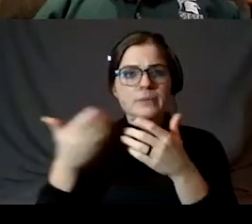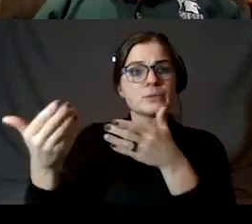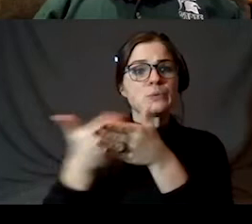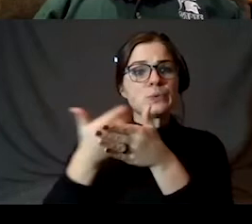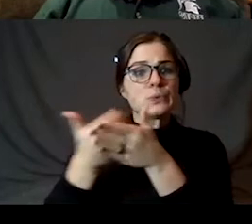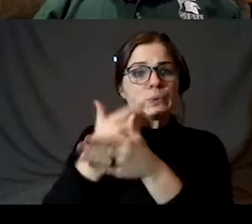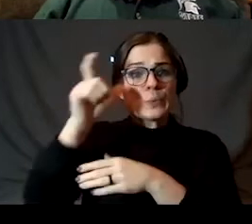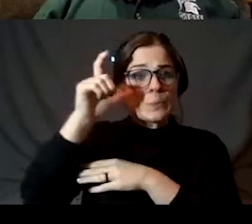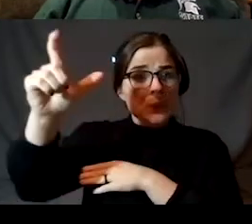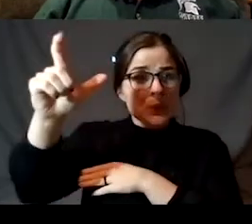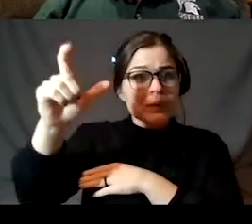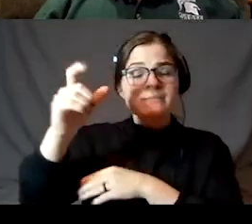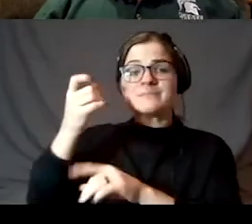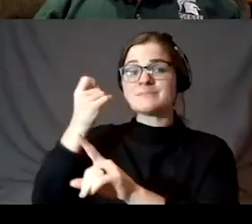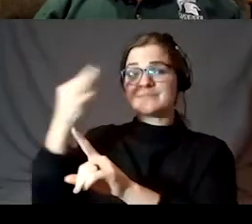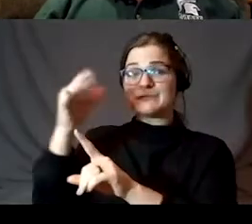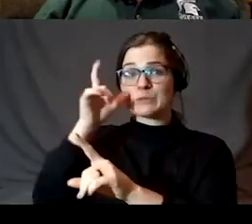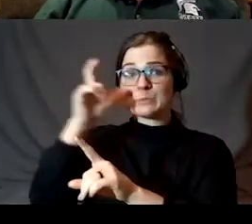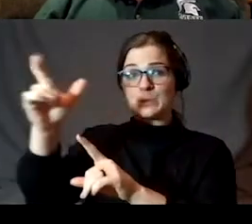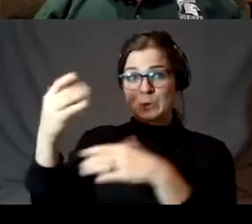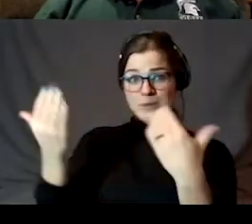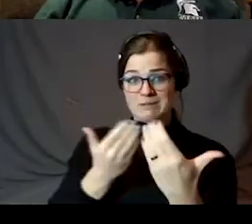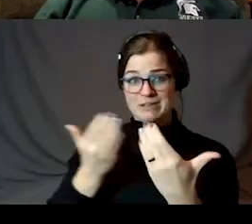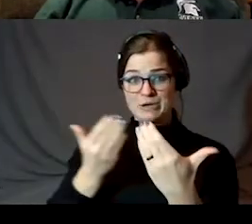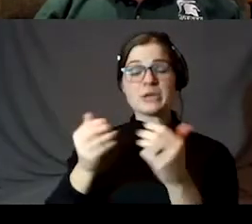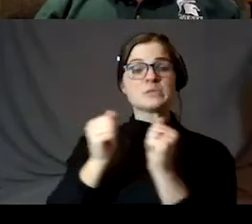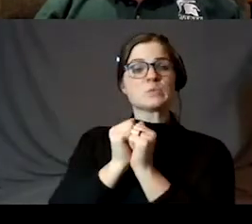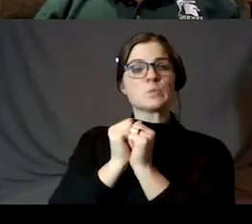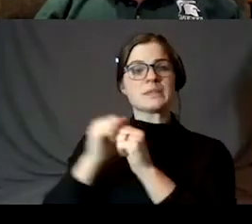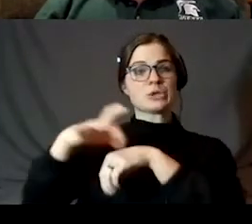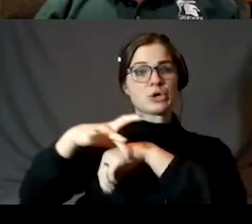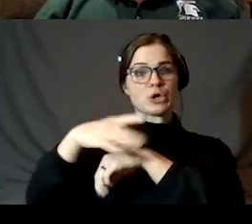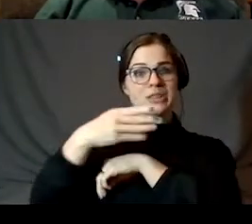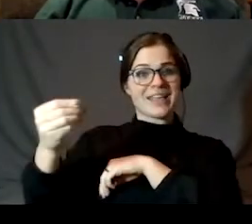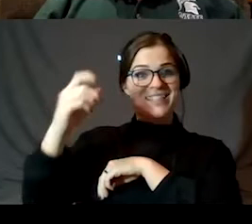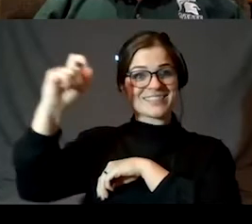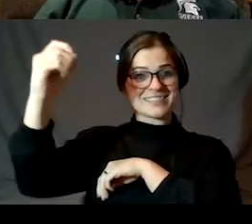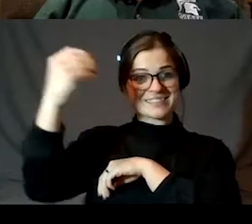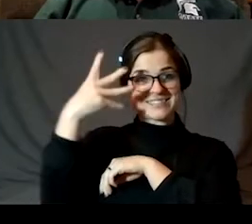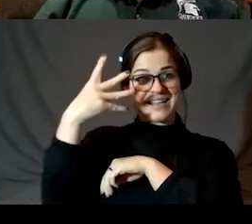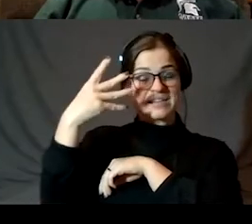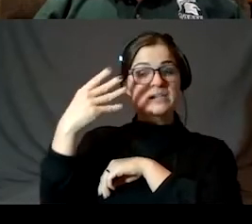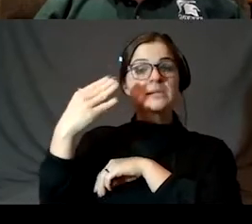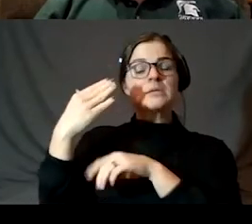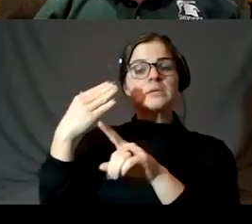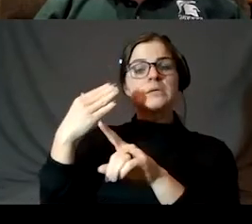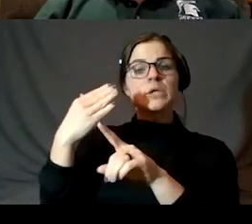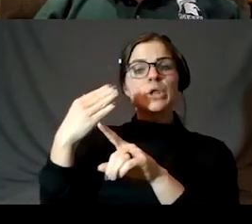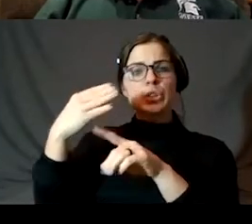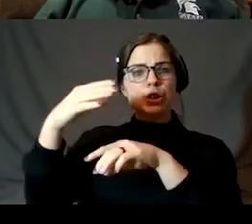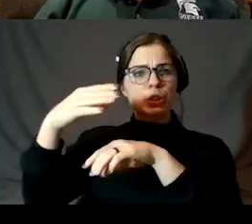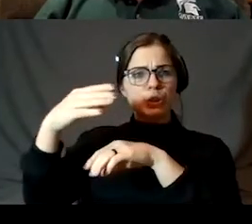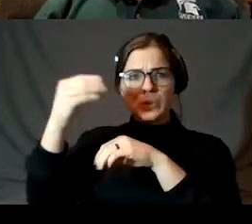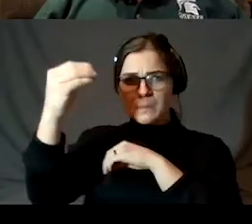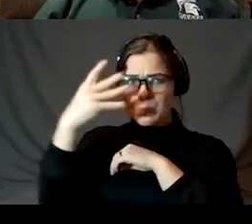when the moon here is between the earth and the sun. Now, notice these drawings here. The moon is always half lit,